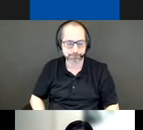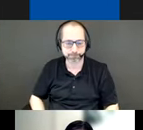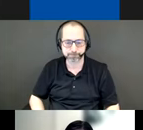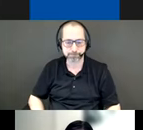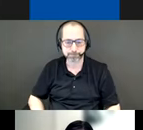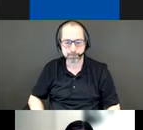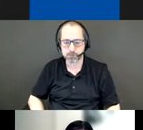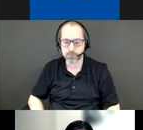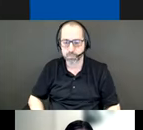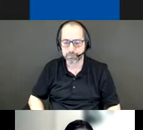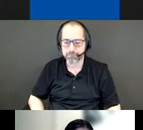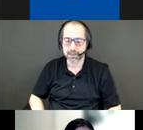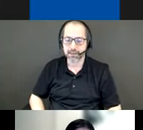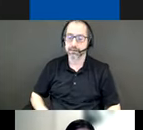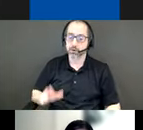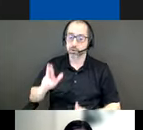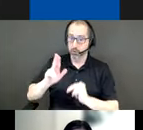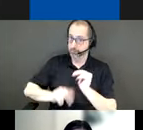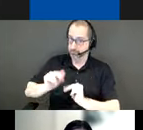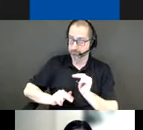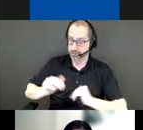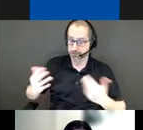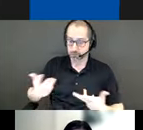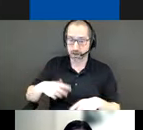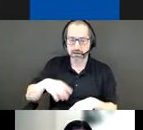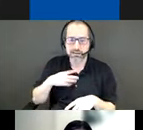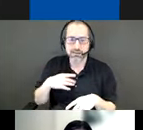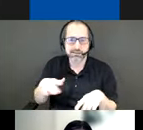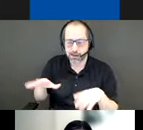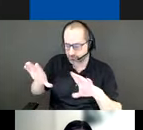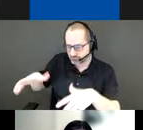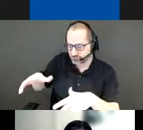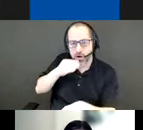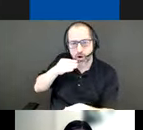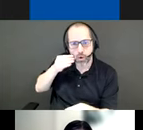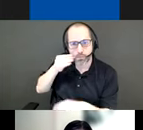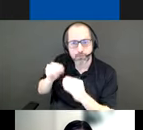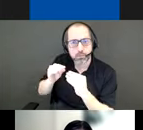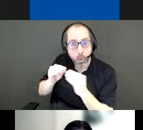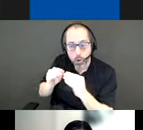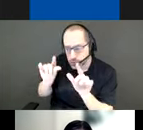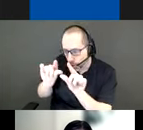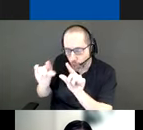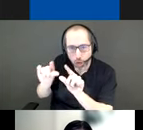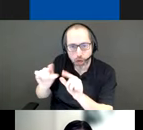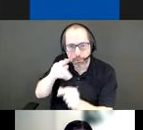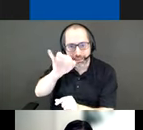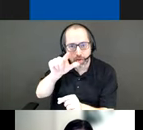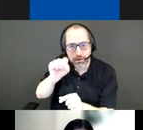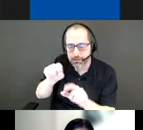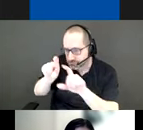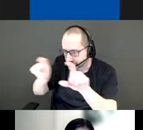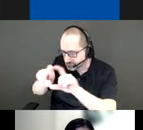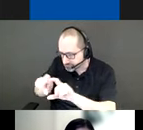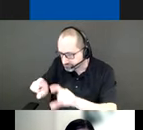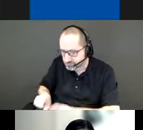so the build portion of our scheme creates a home for additional small pixels in the form of a pixel wall these pixels are made up of modular curved